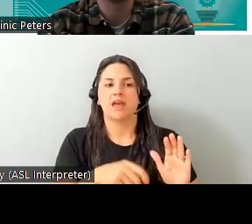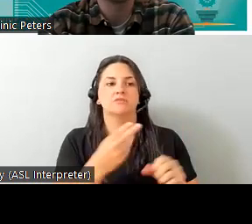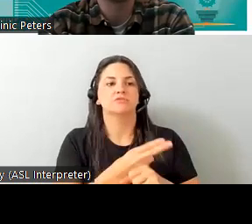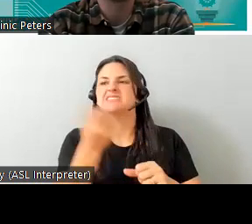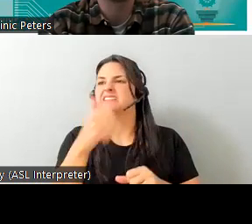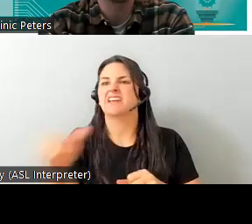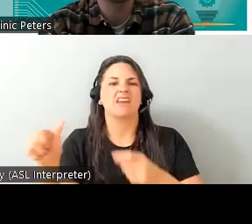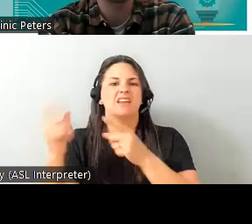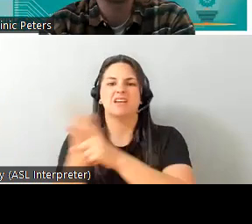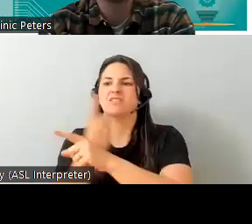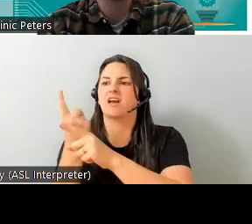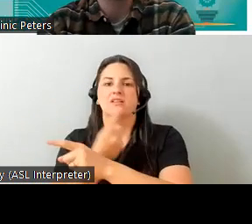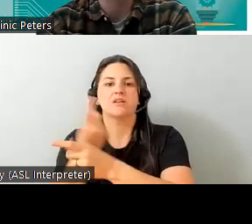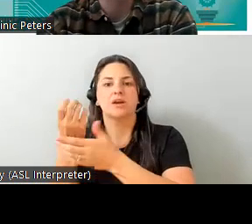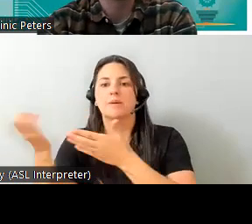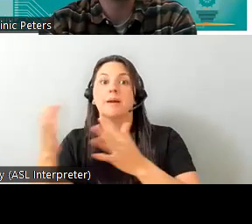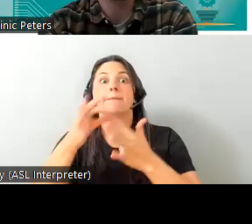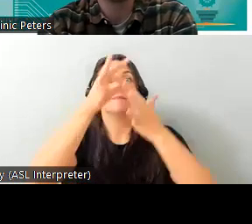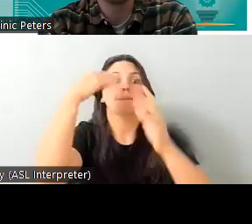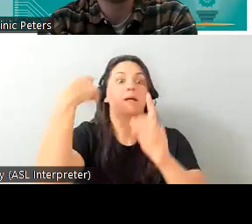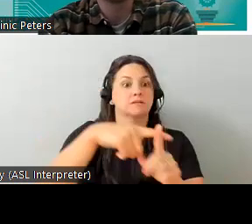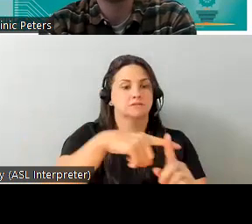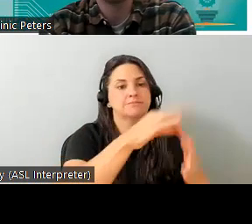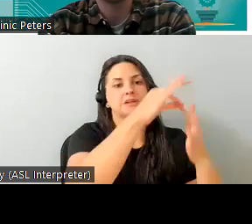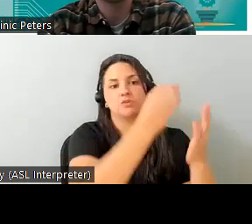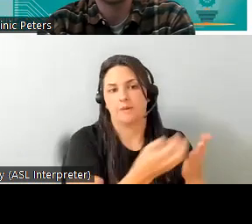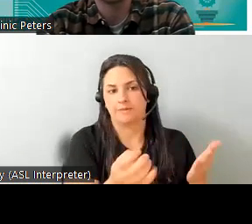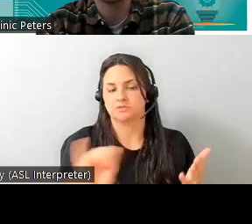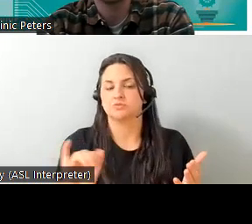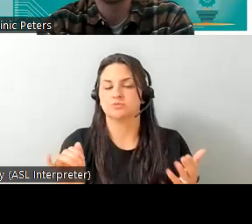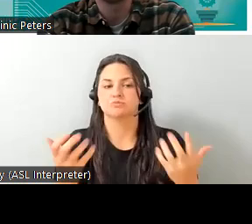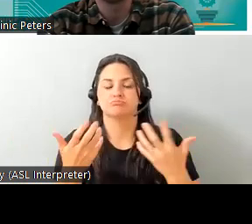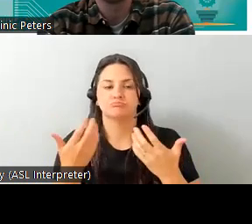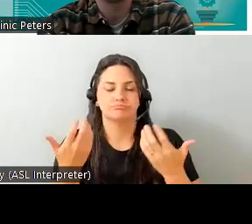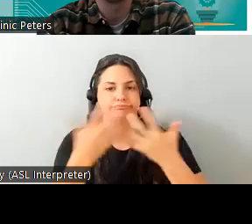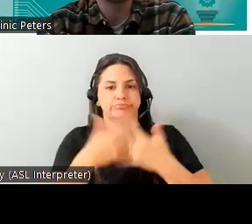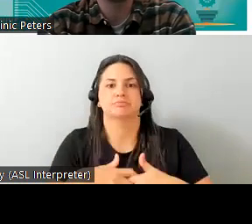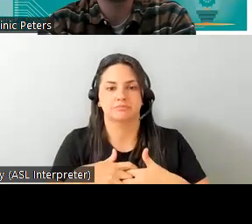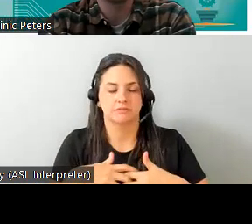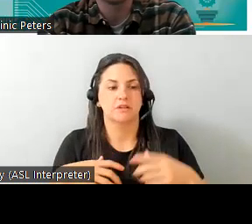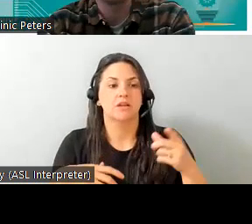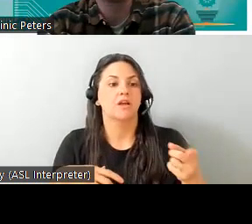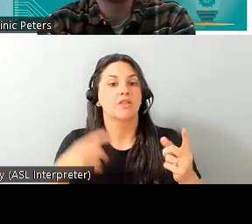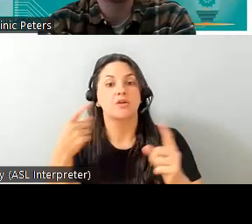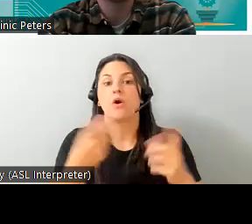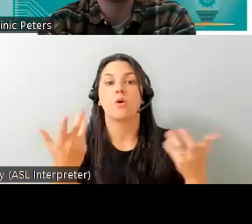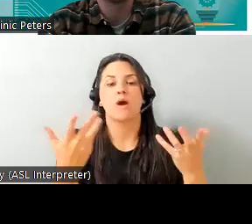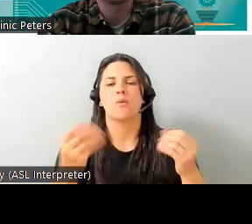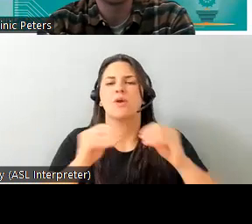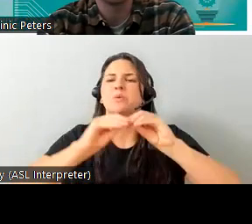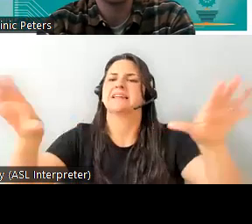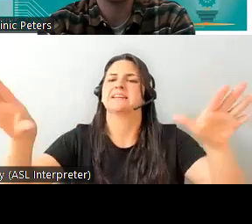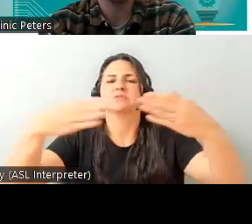as well as specialized equipment and eventually the goal with this project is actually to release it to the open source